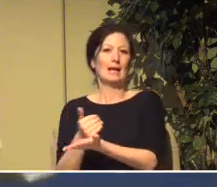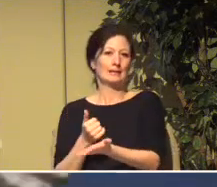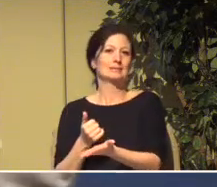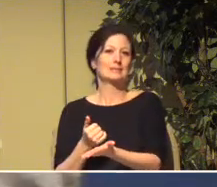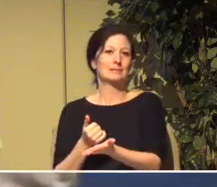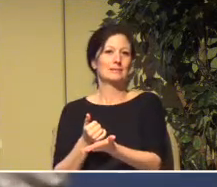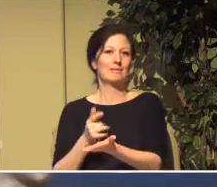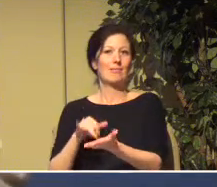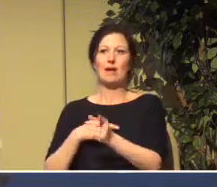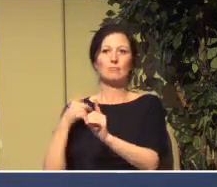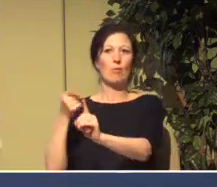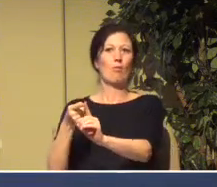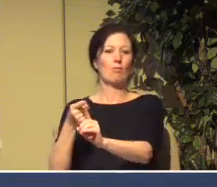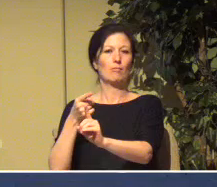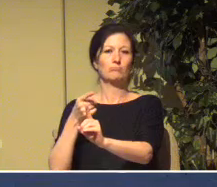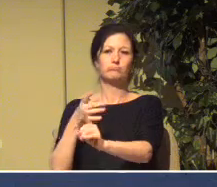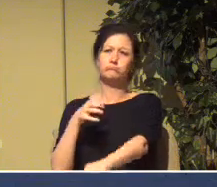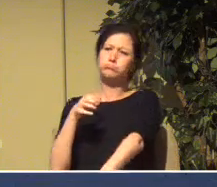and powerful.